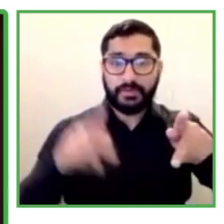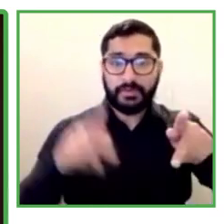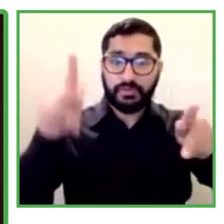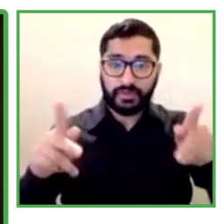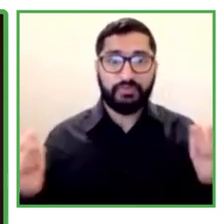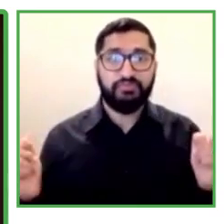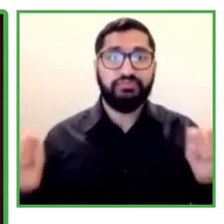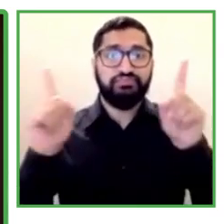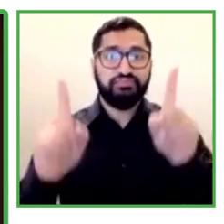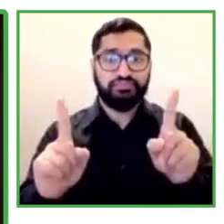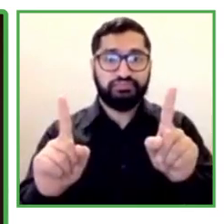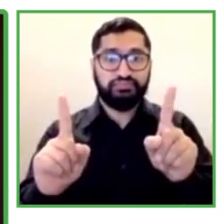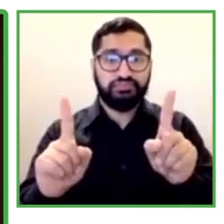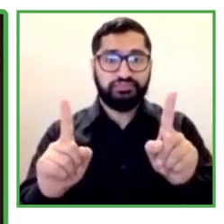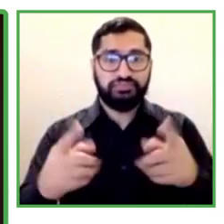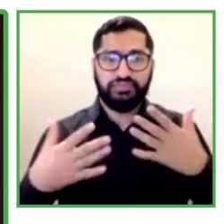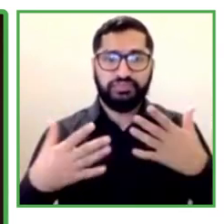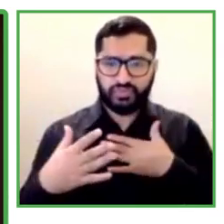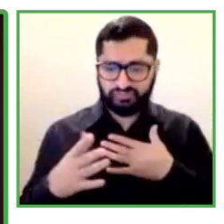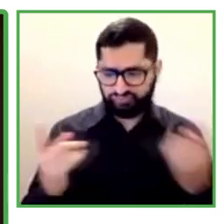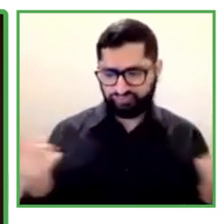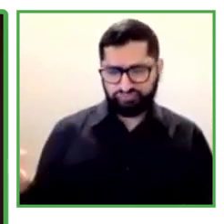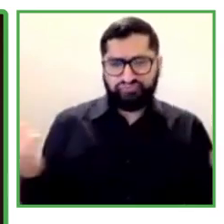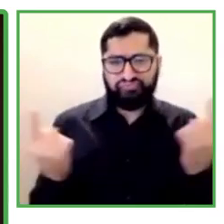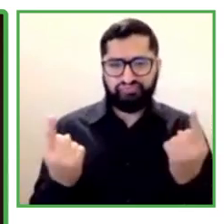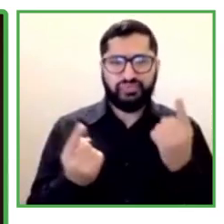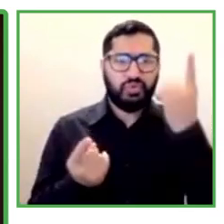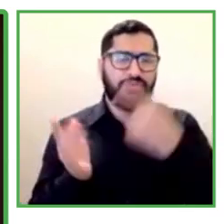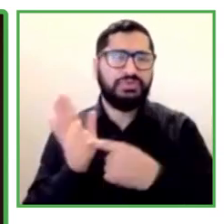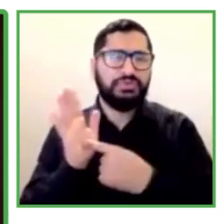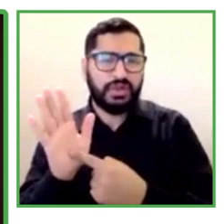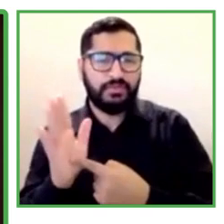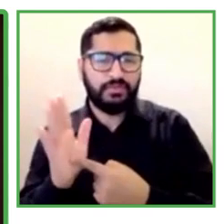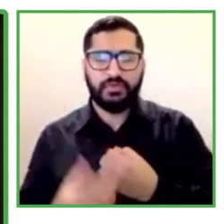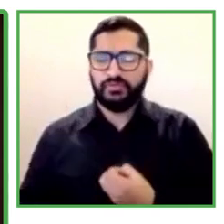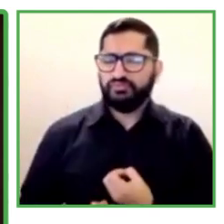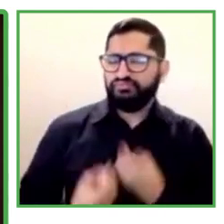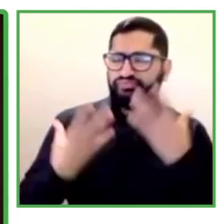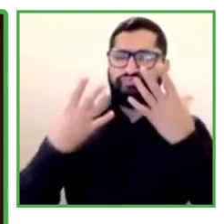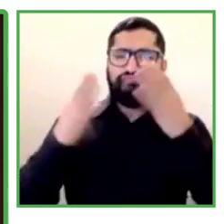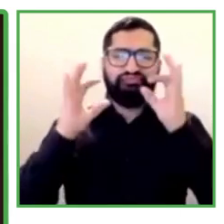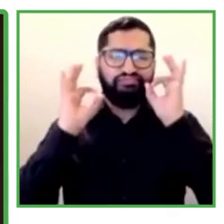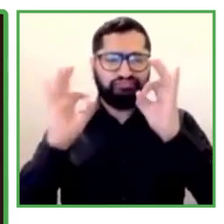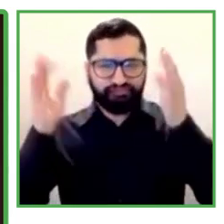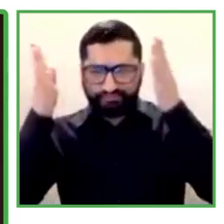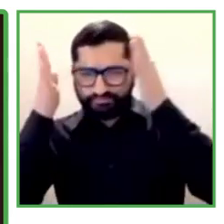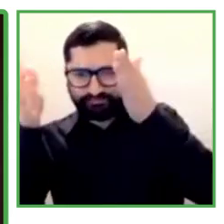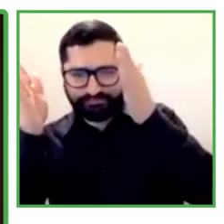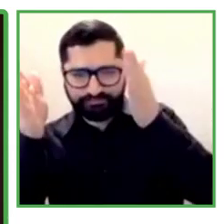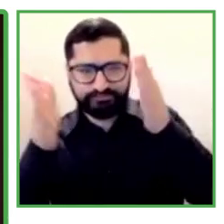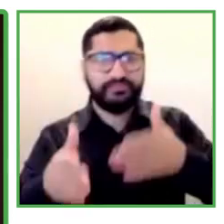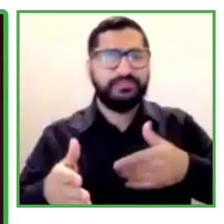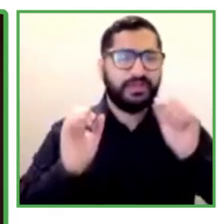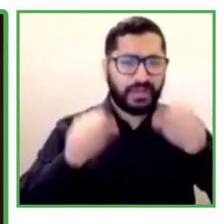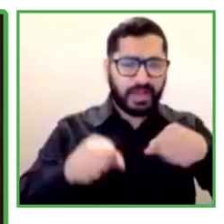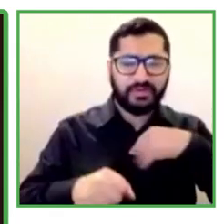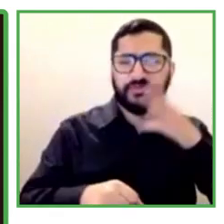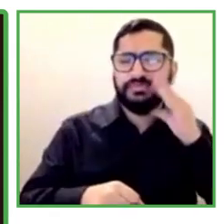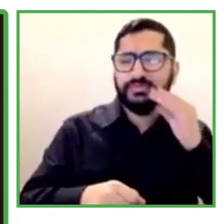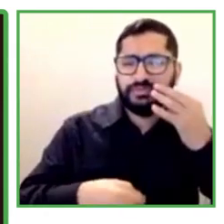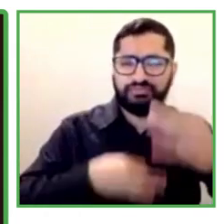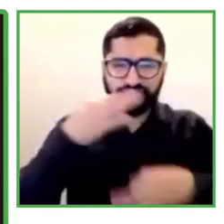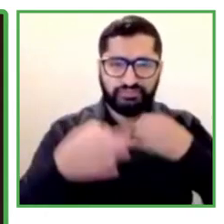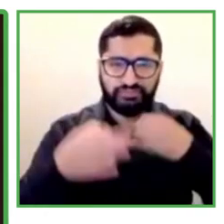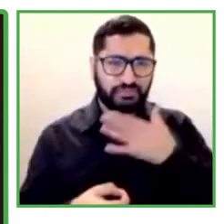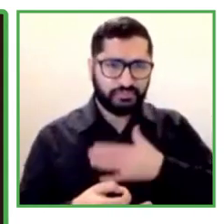We will listen. I would like to start introducing one by one. My first introduction